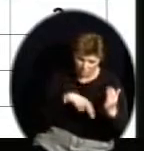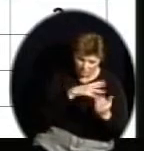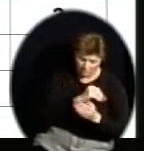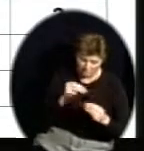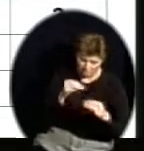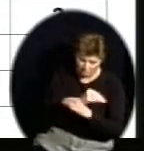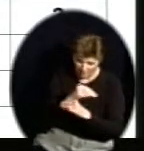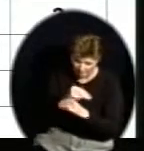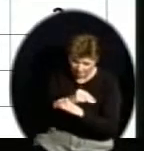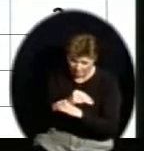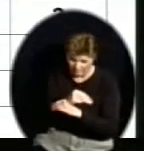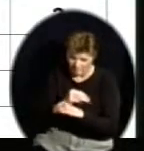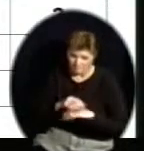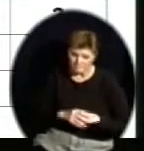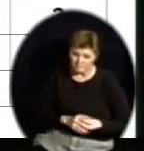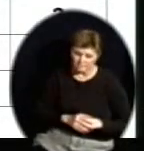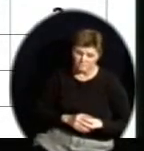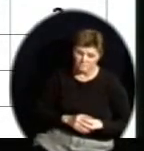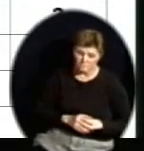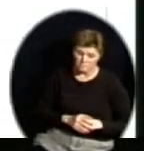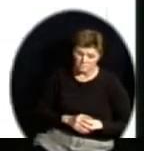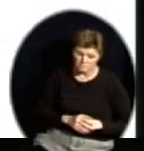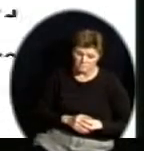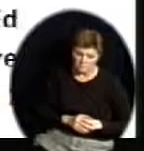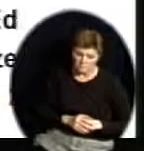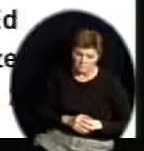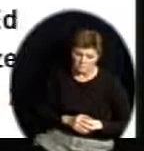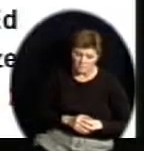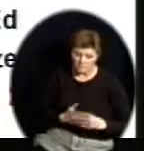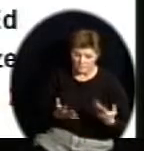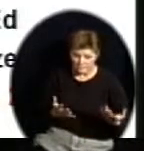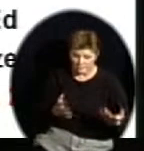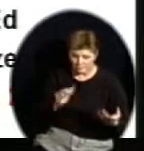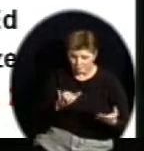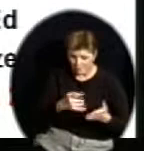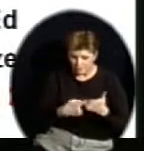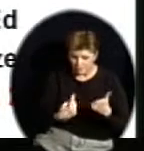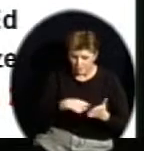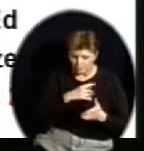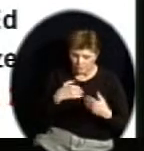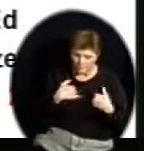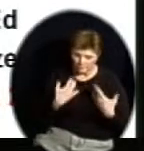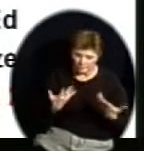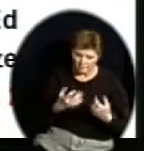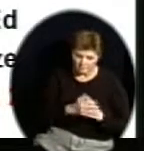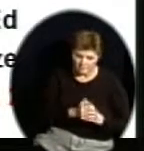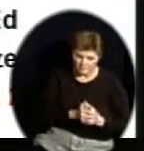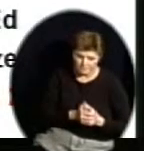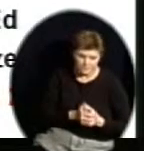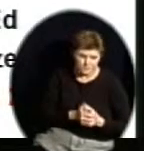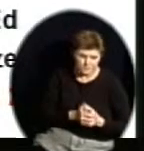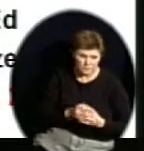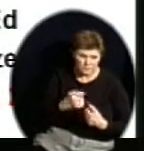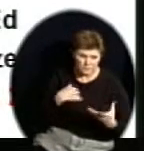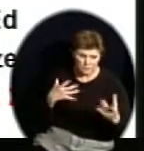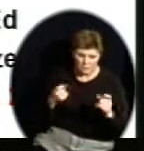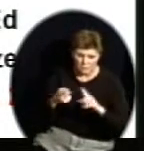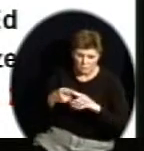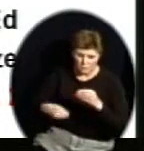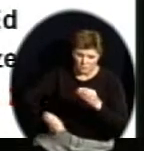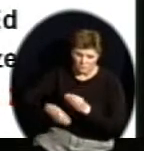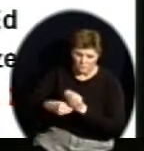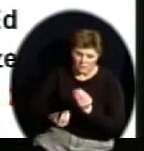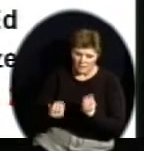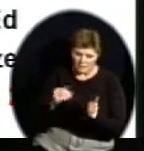information for the groups as a whole in terms of what we have. I might add also, as you reiterate